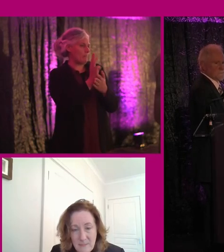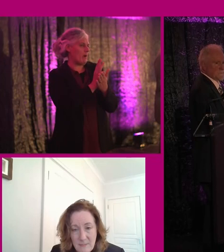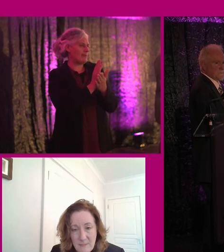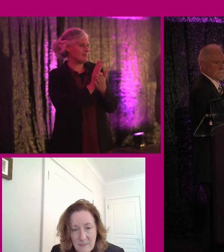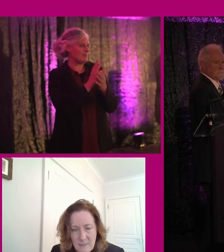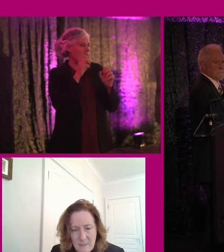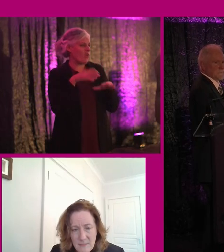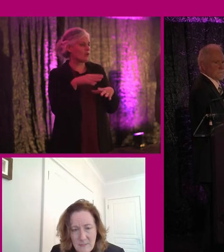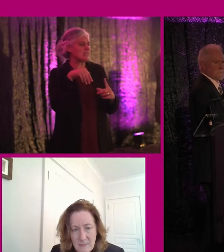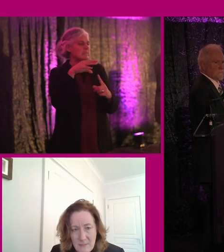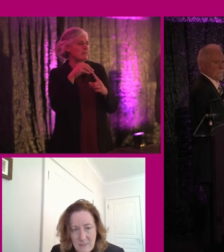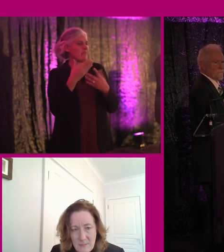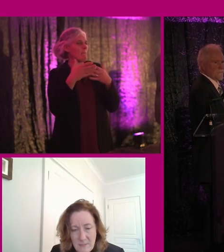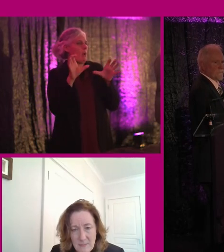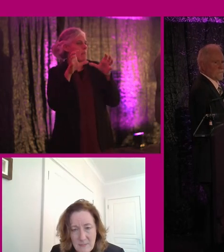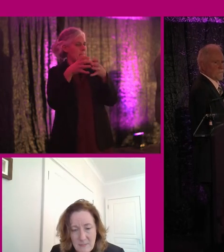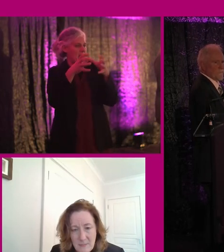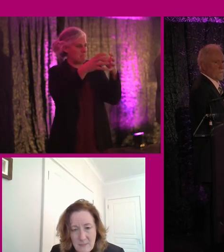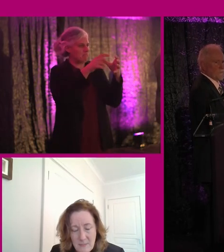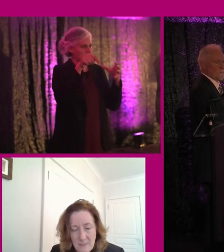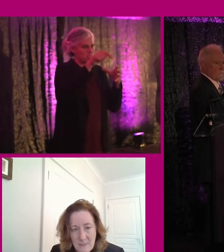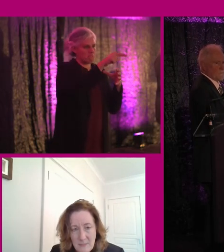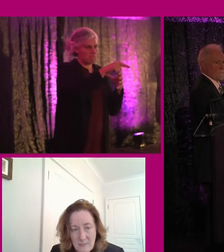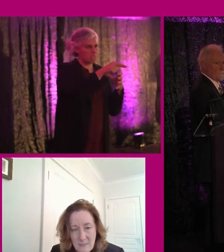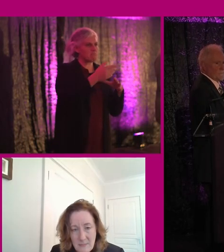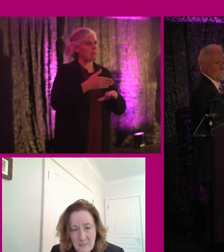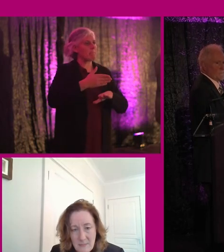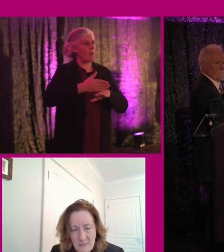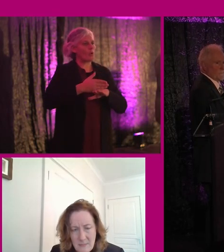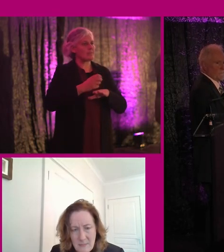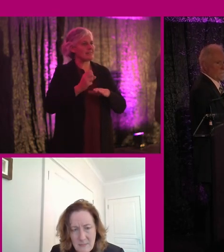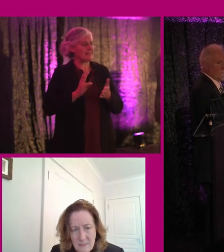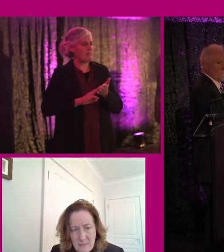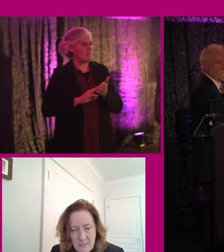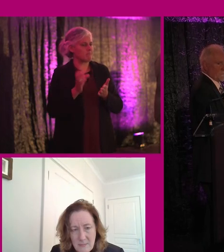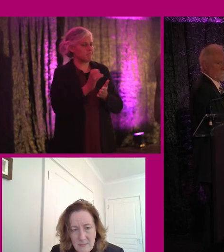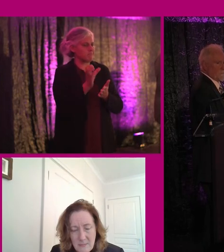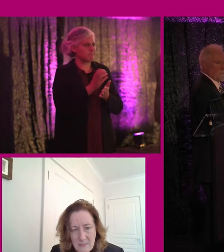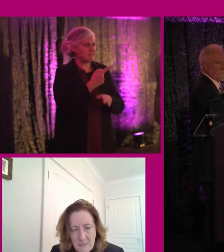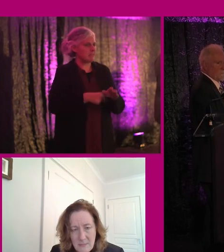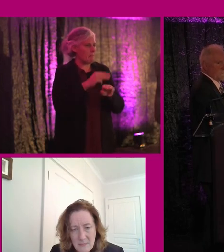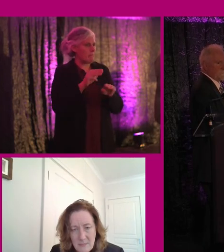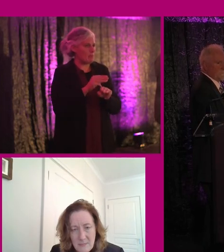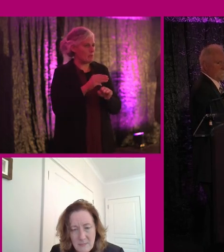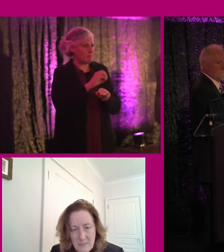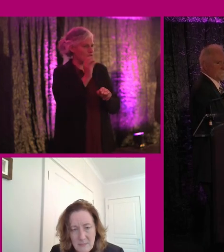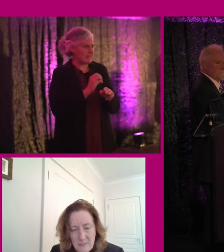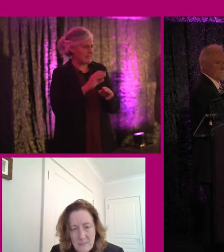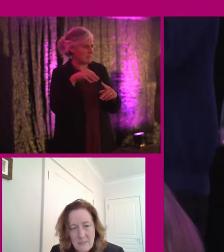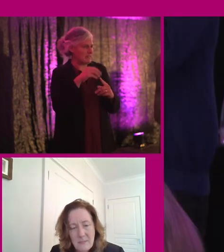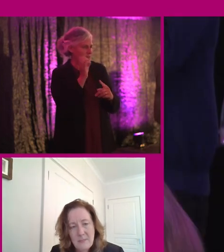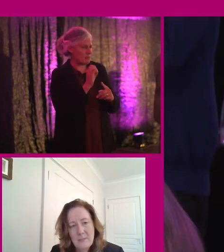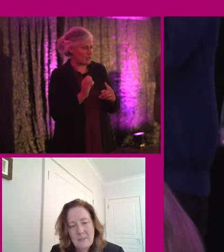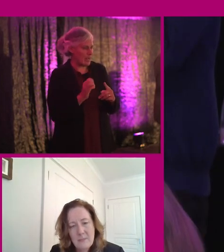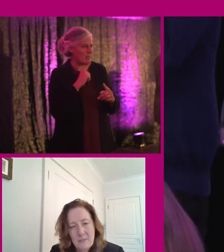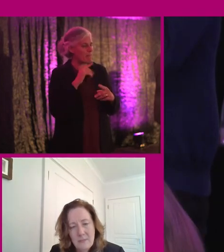are certain public bodies that have to employ a percentage of disabled people. And I'm more curious as